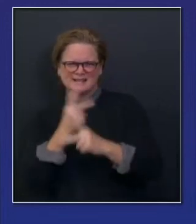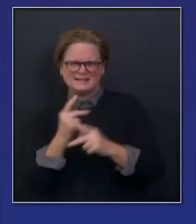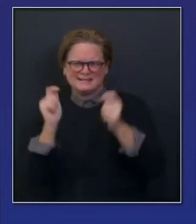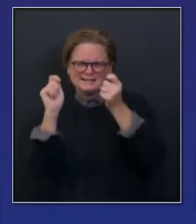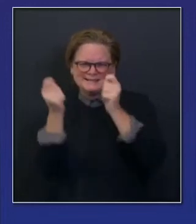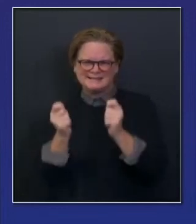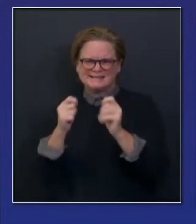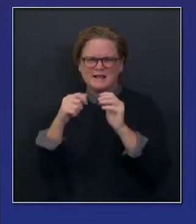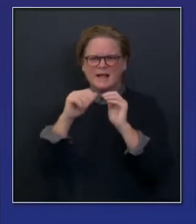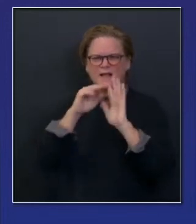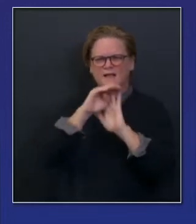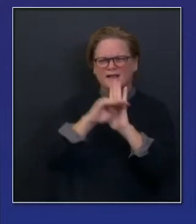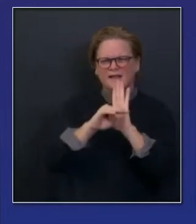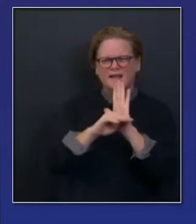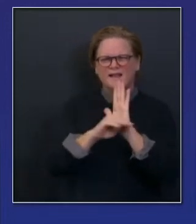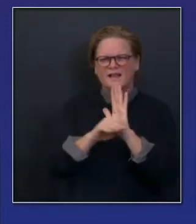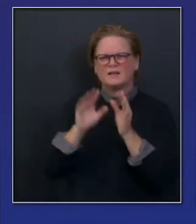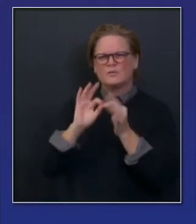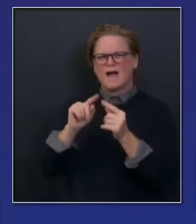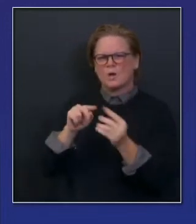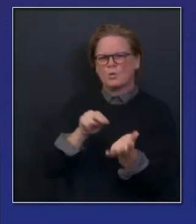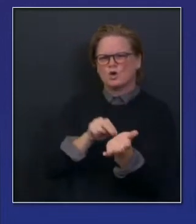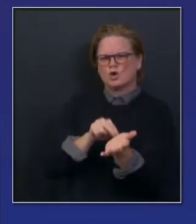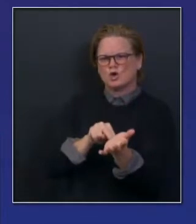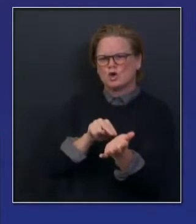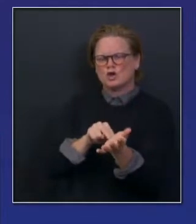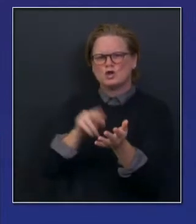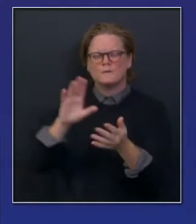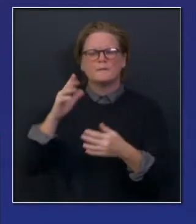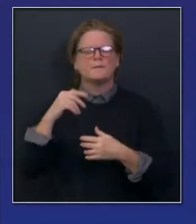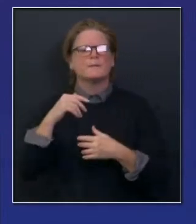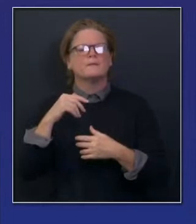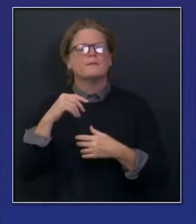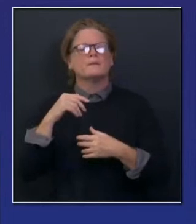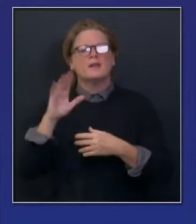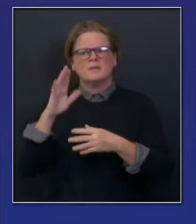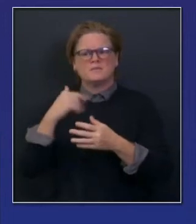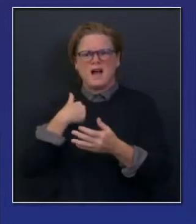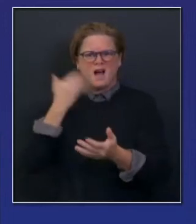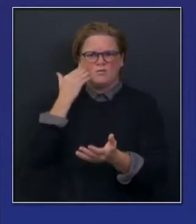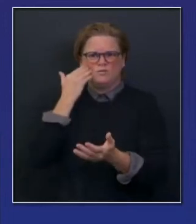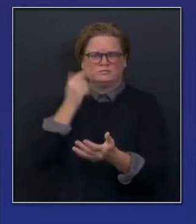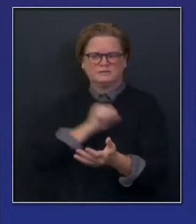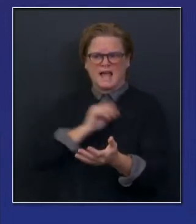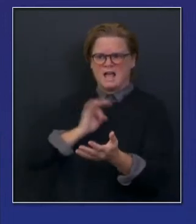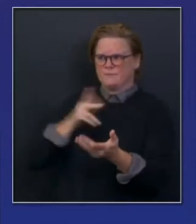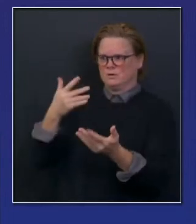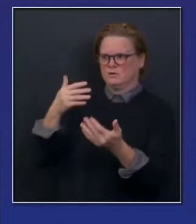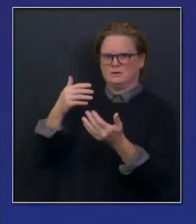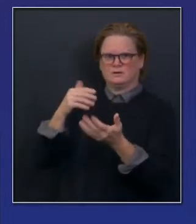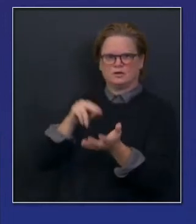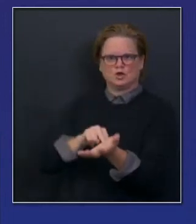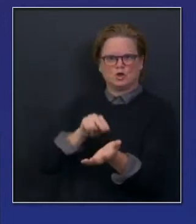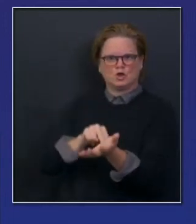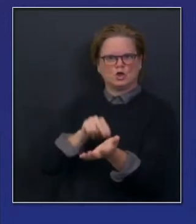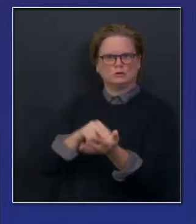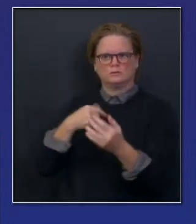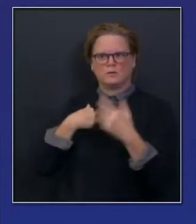thank all our partners. I know how difficult nurse-staffing ratio issues are. I want to just express deep